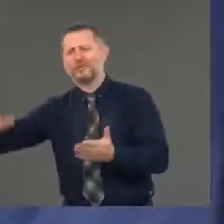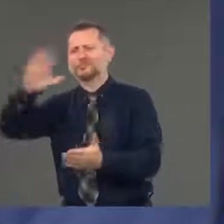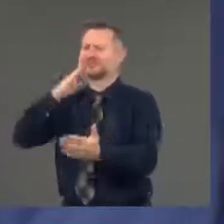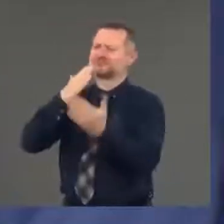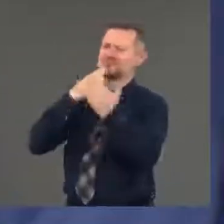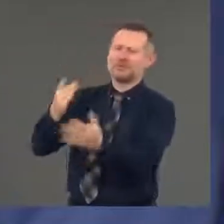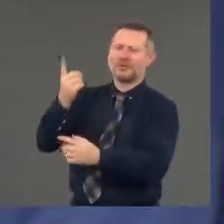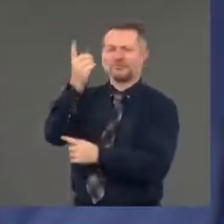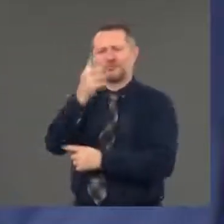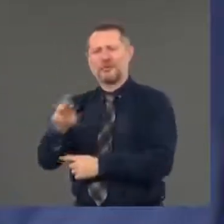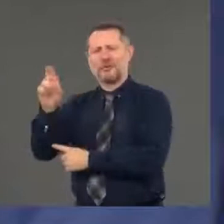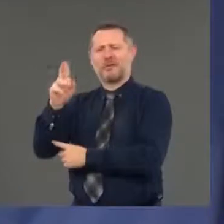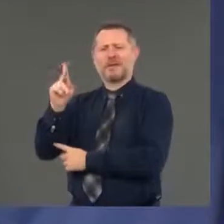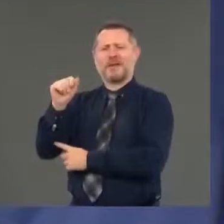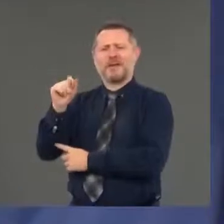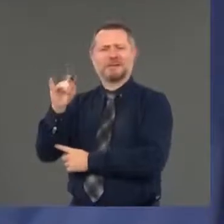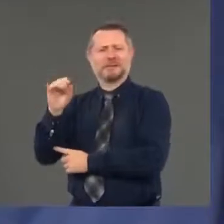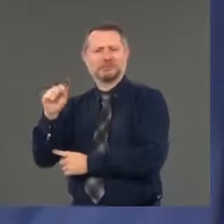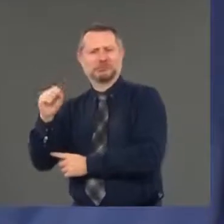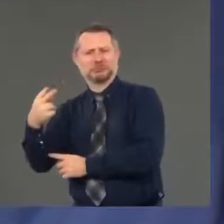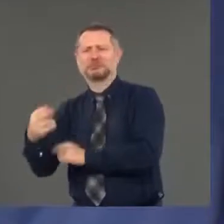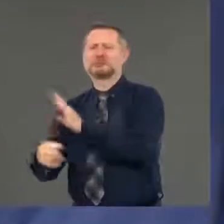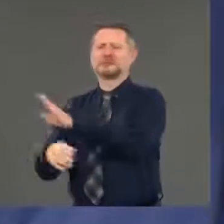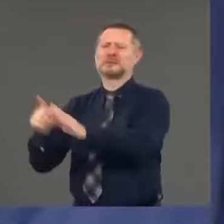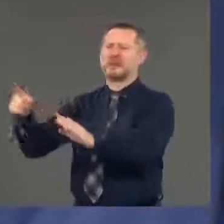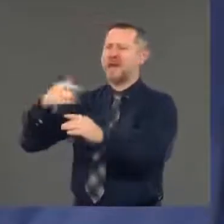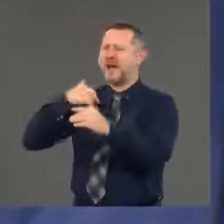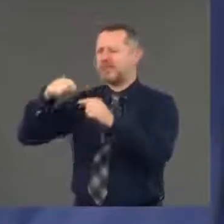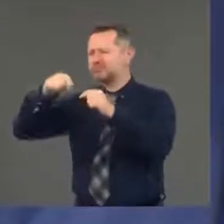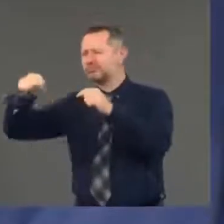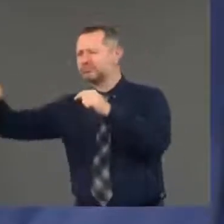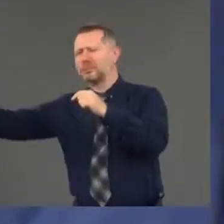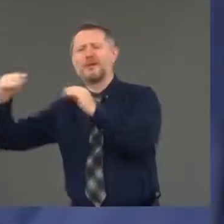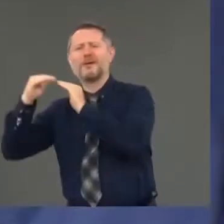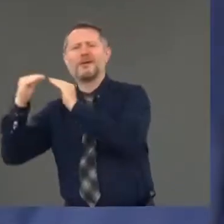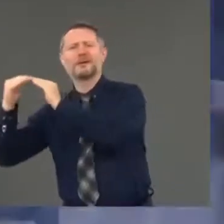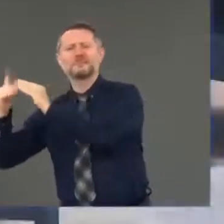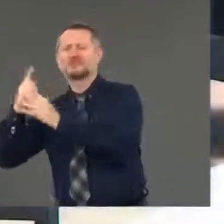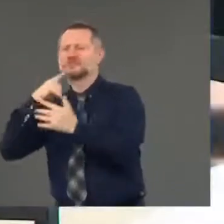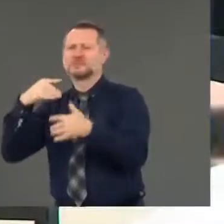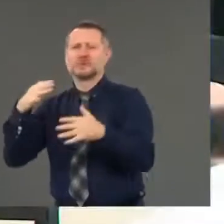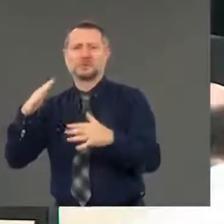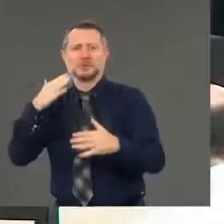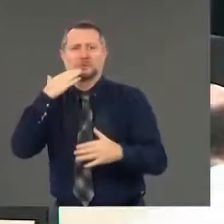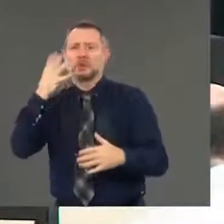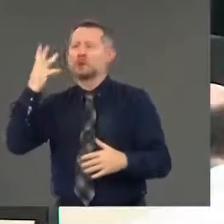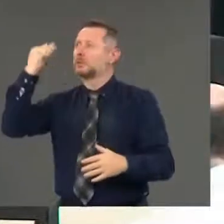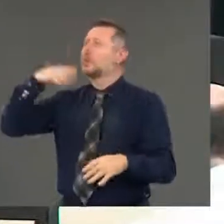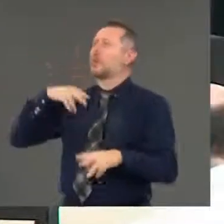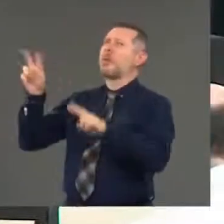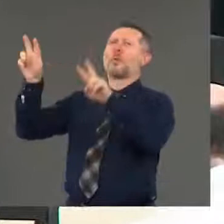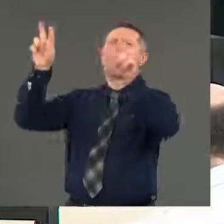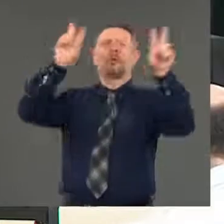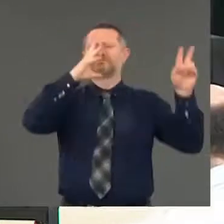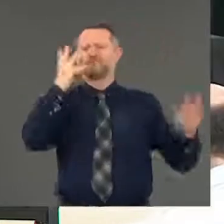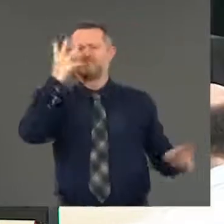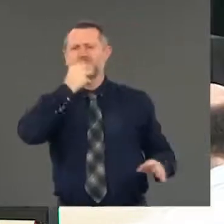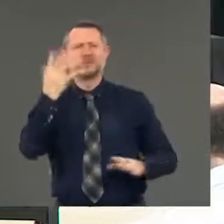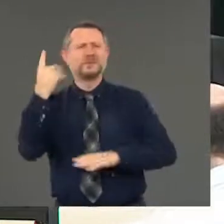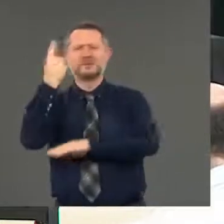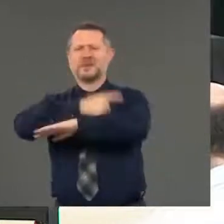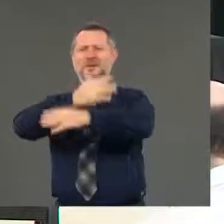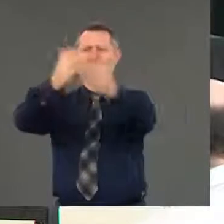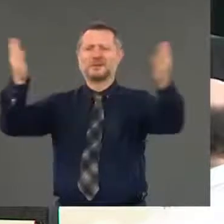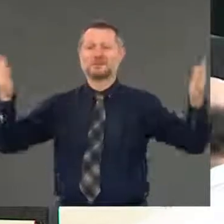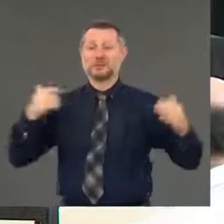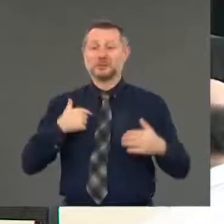your hospitality. It is a beautiful day. To my right is Dr. Howard Zucker, who is our great health commissioner, who has been doing